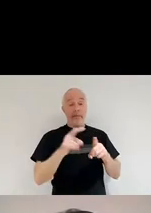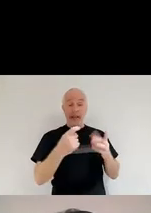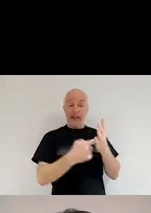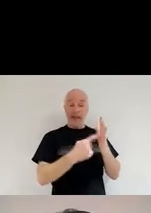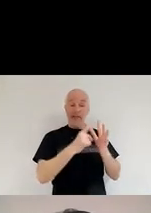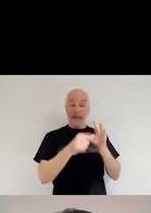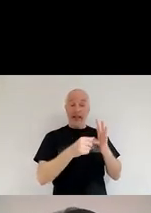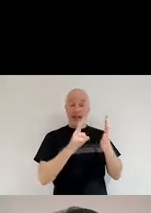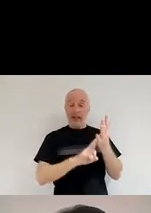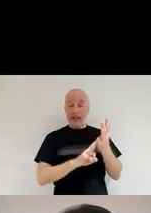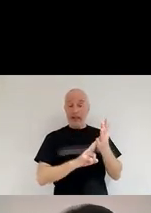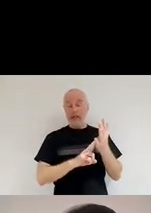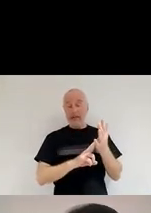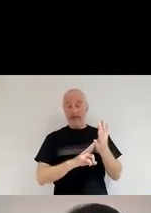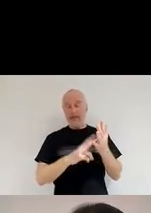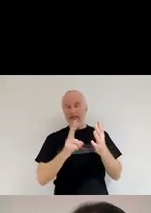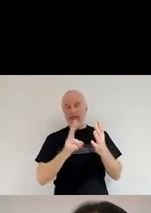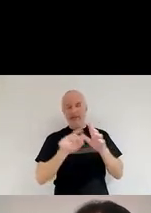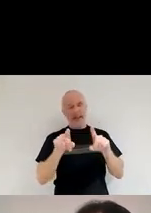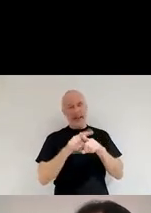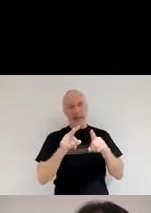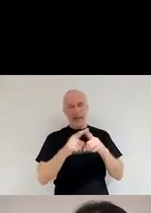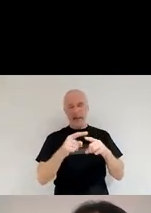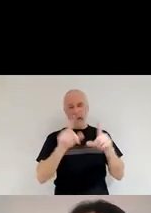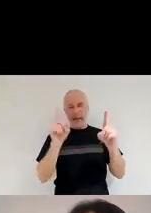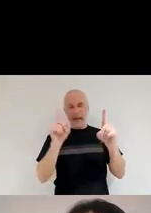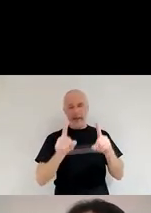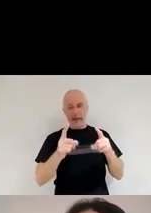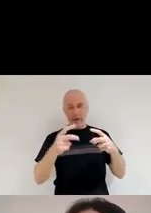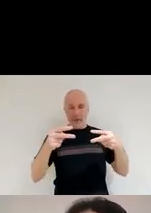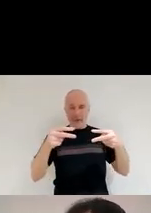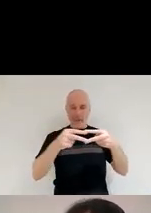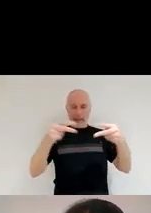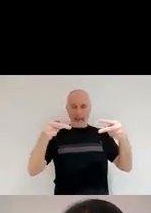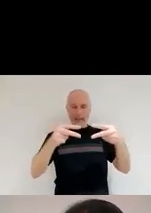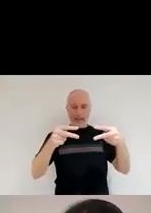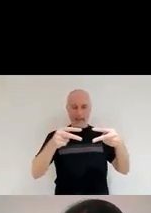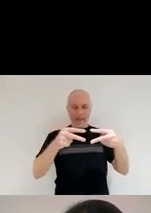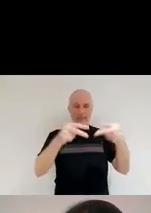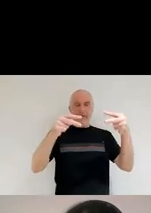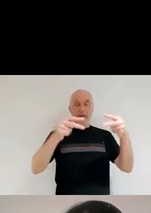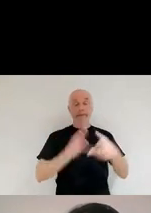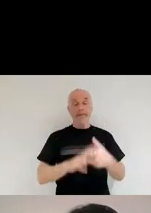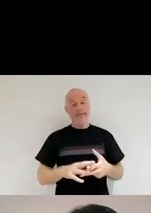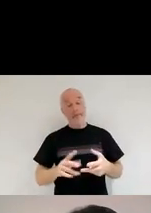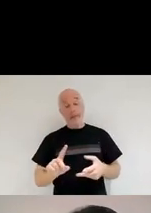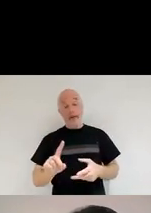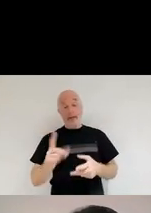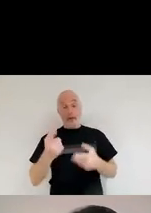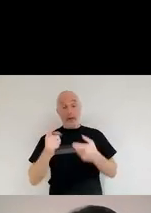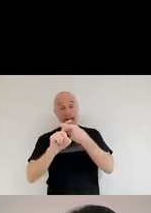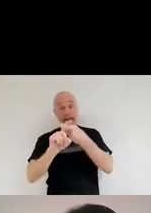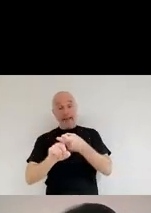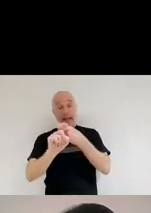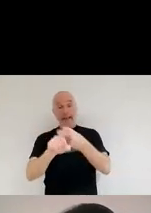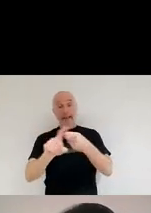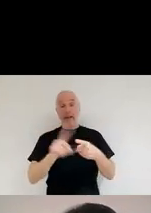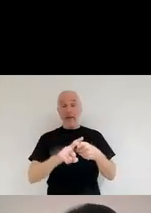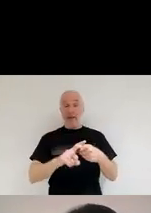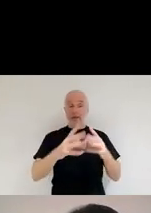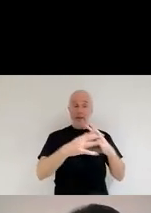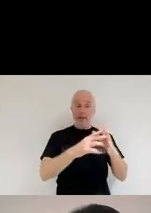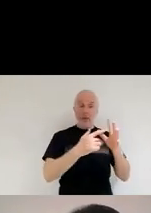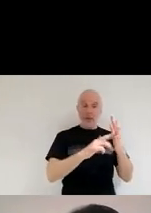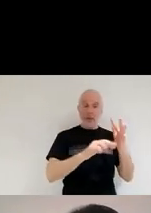the light and the dust interact depends a lot on the wavelength of the light. So light has different wavelengths